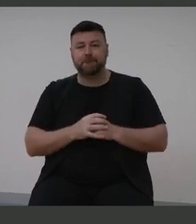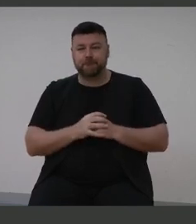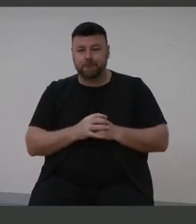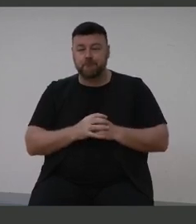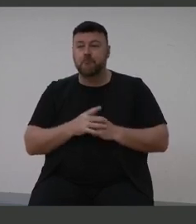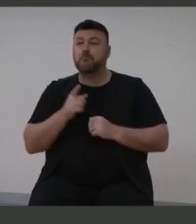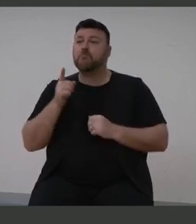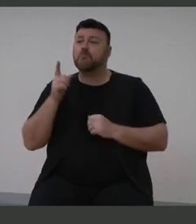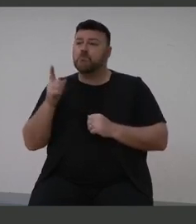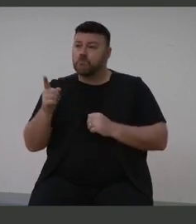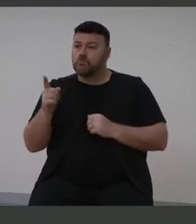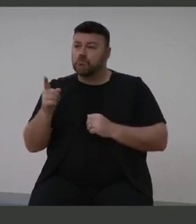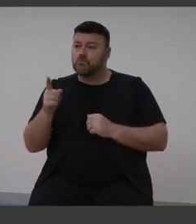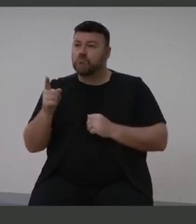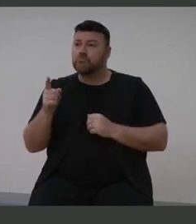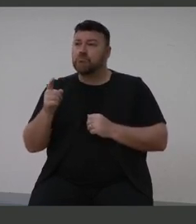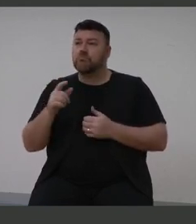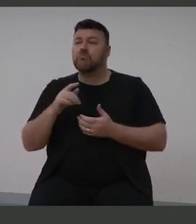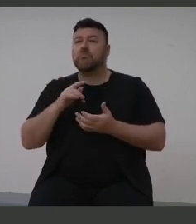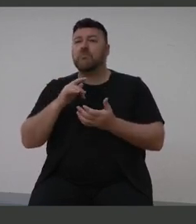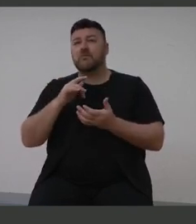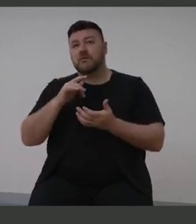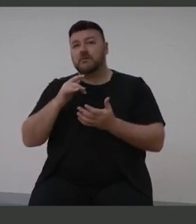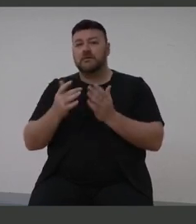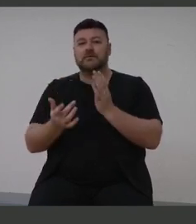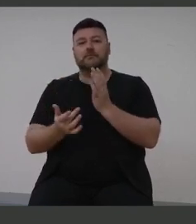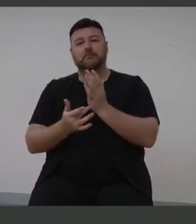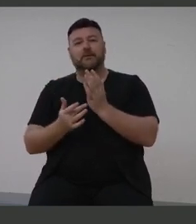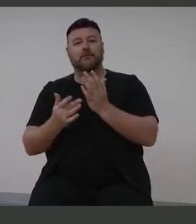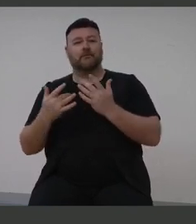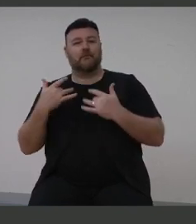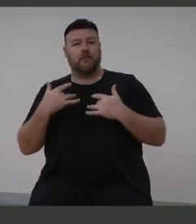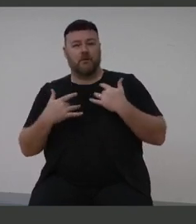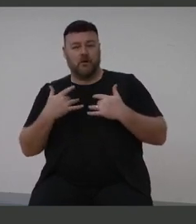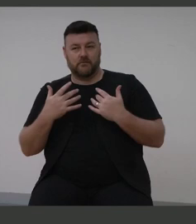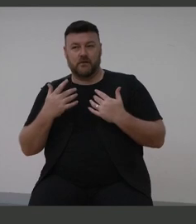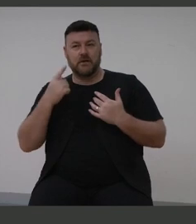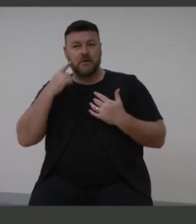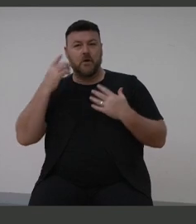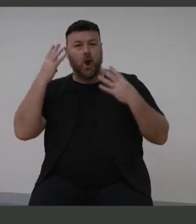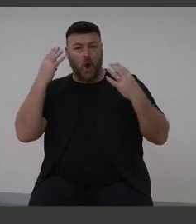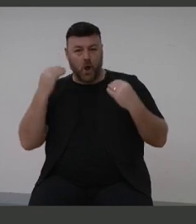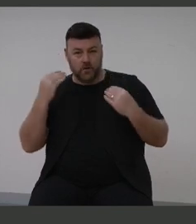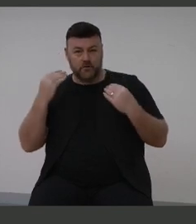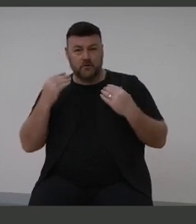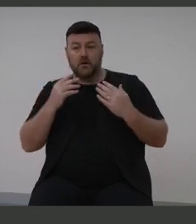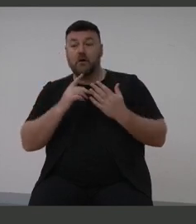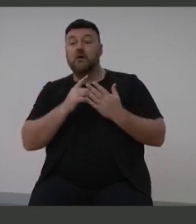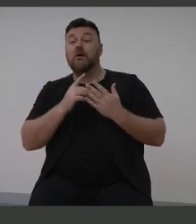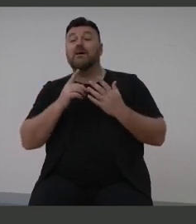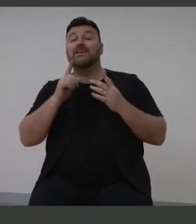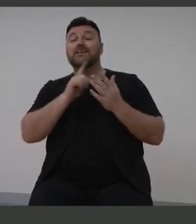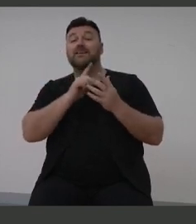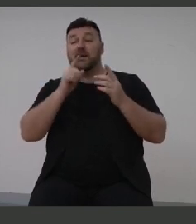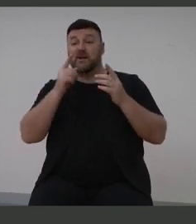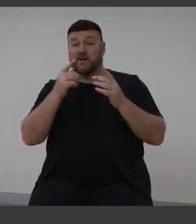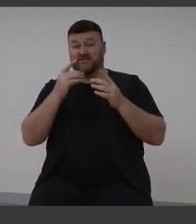midlife is the single largest potentially modifiable risk factor for dementia in later life.